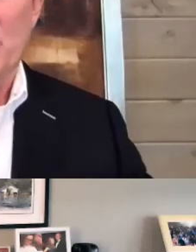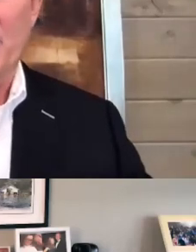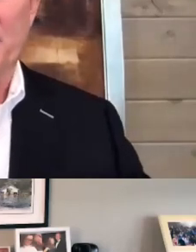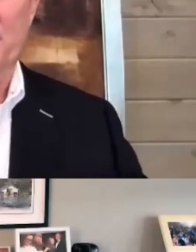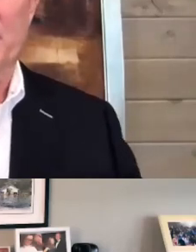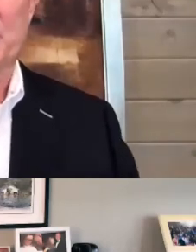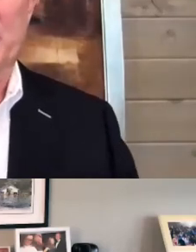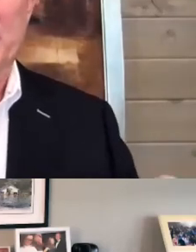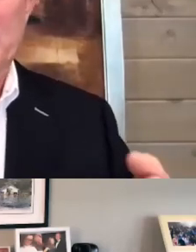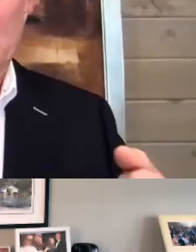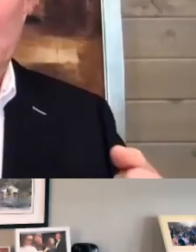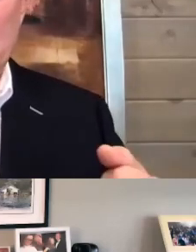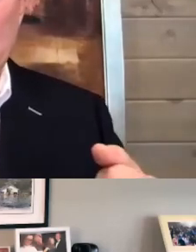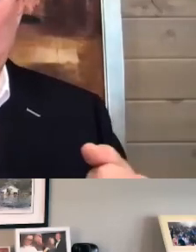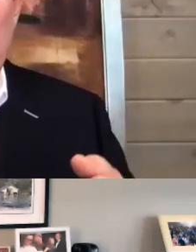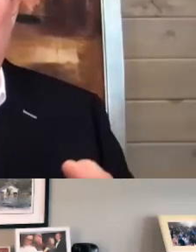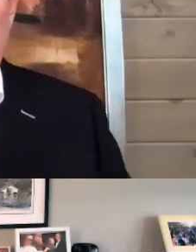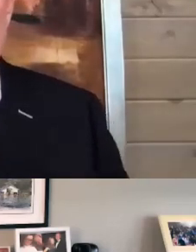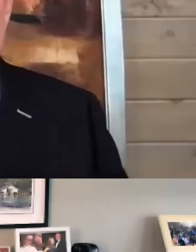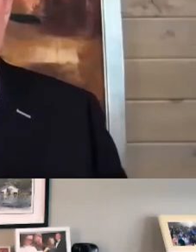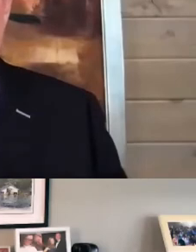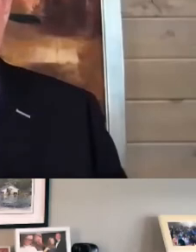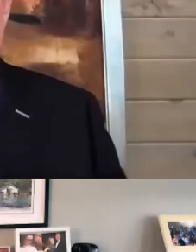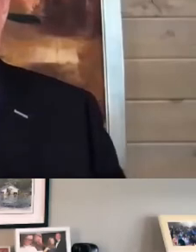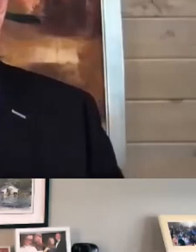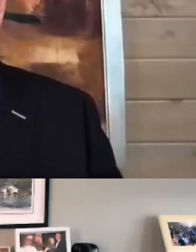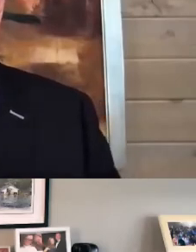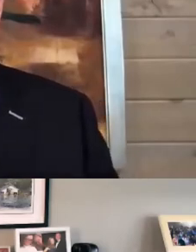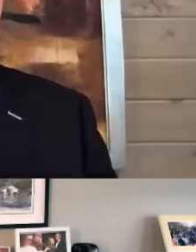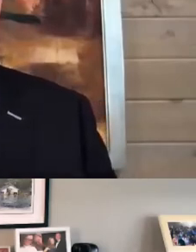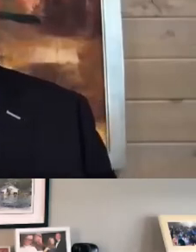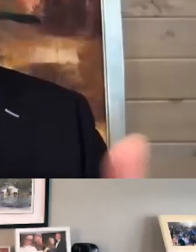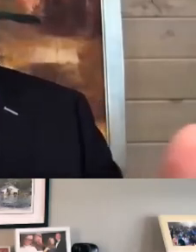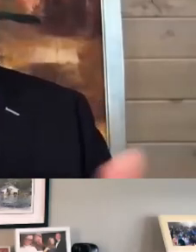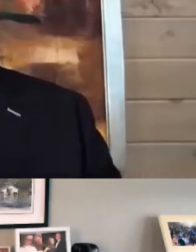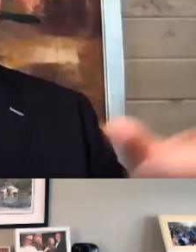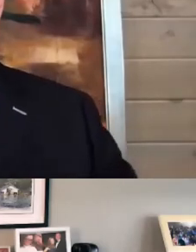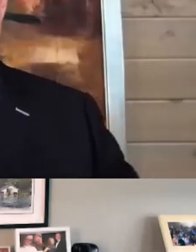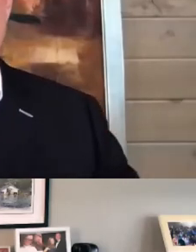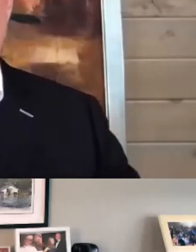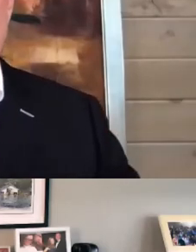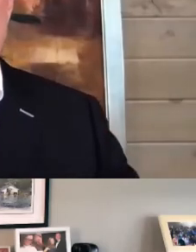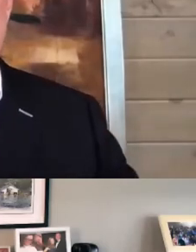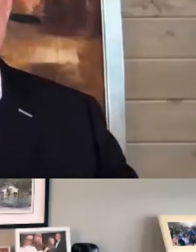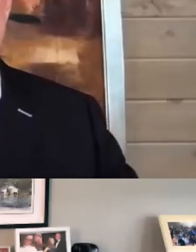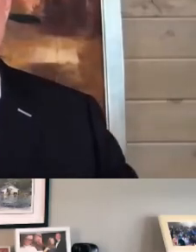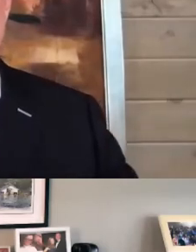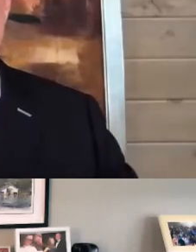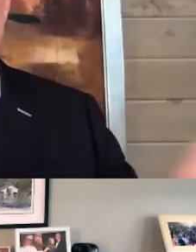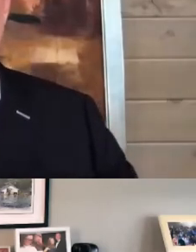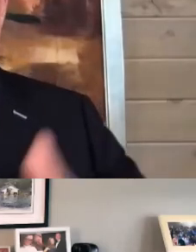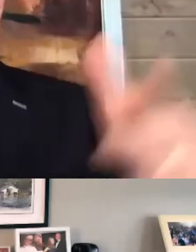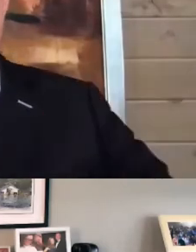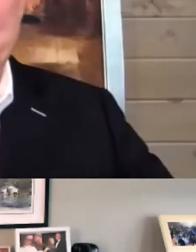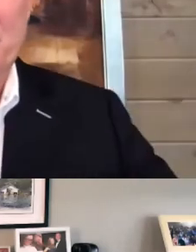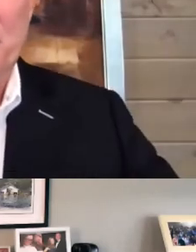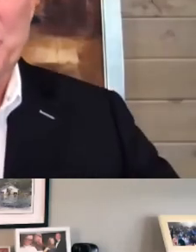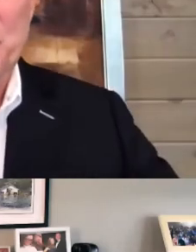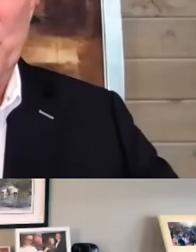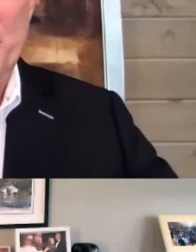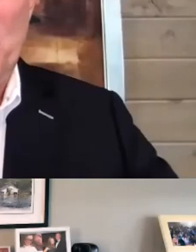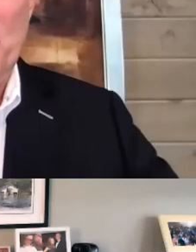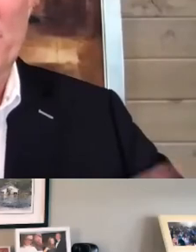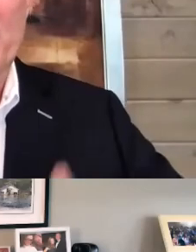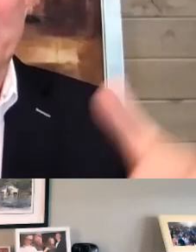talking about the vision, getting – you know, when people start to engage in saying, well, have you thought about this, right? That's the